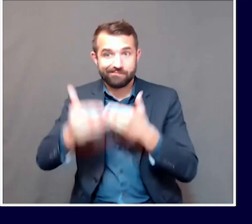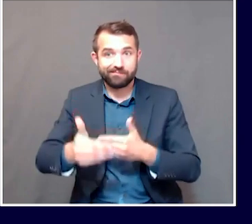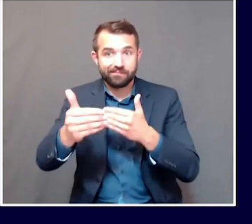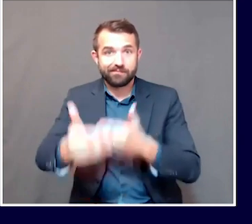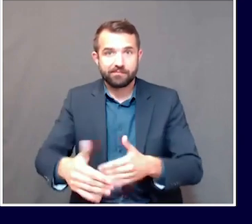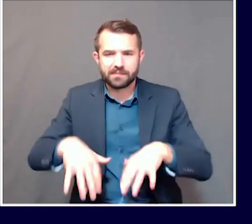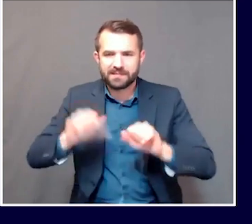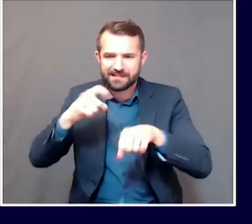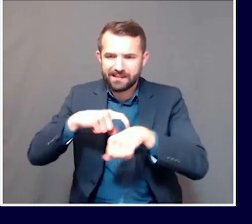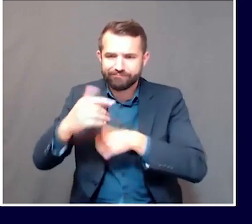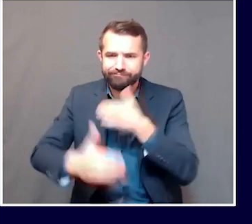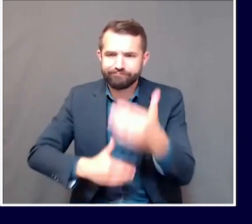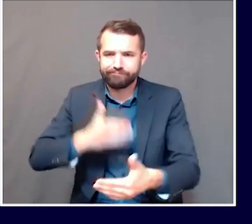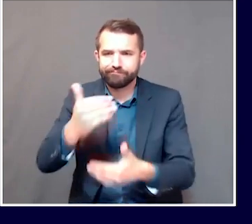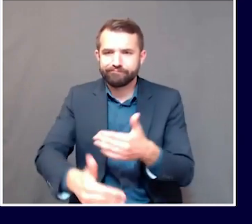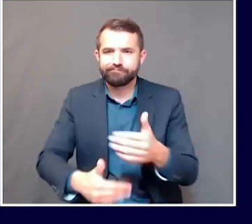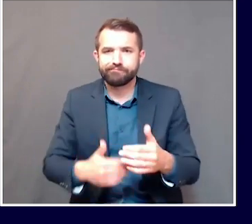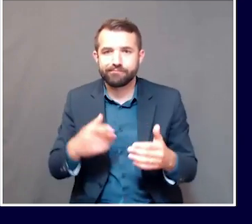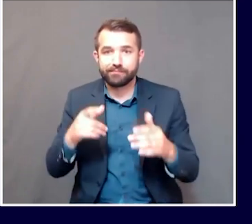as it has already been.